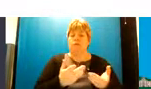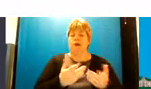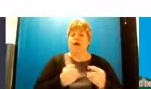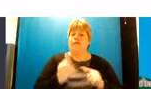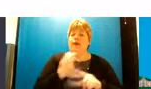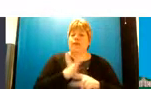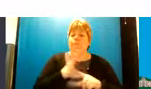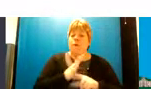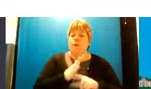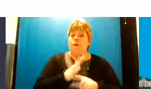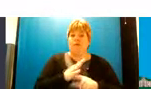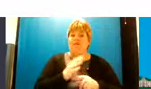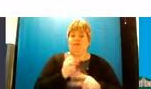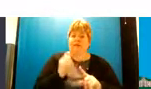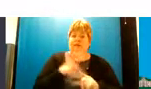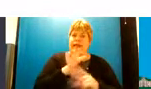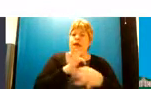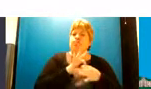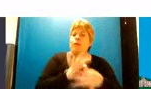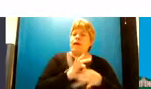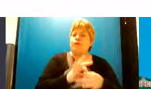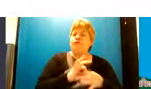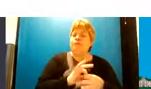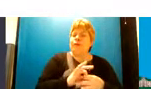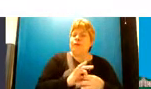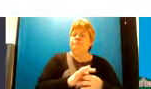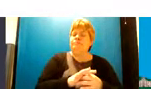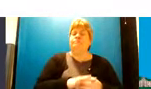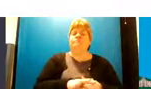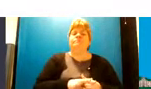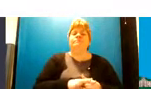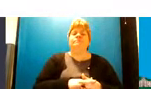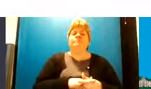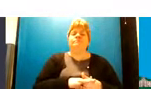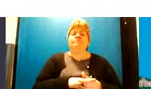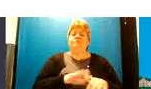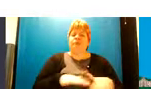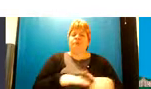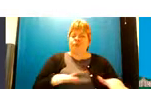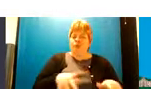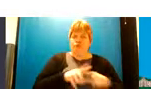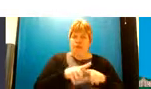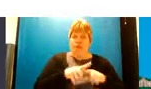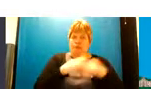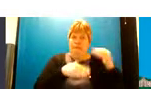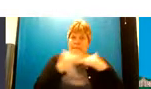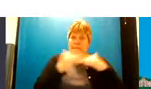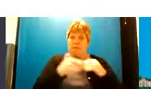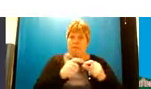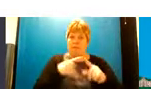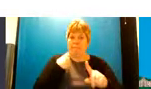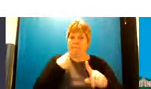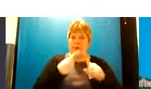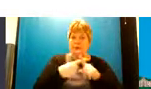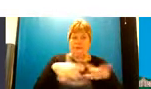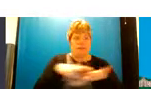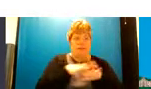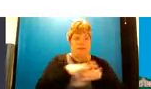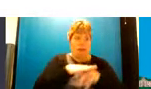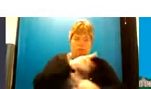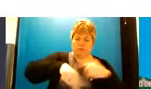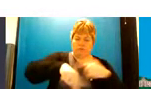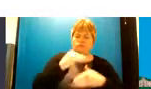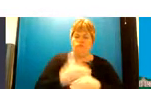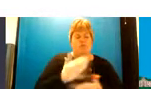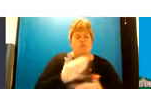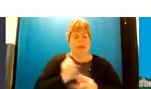importance of some of those key relationships for children and in building that positive network around the child is is really